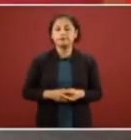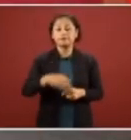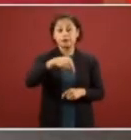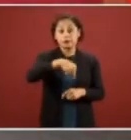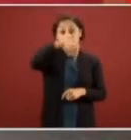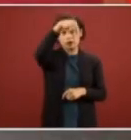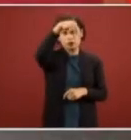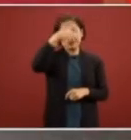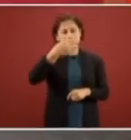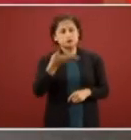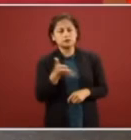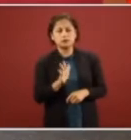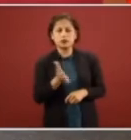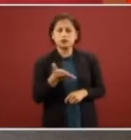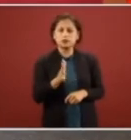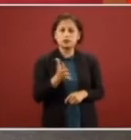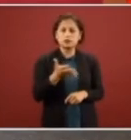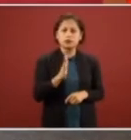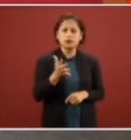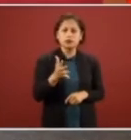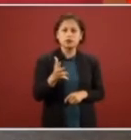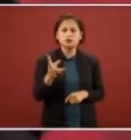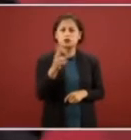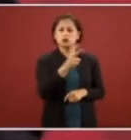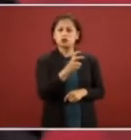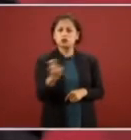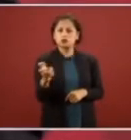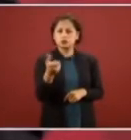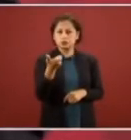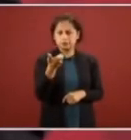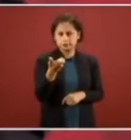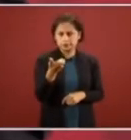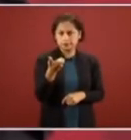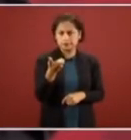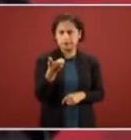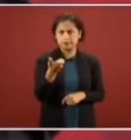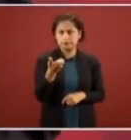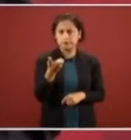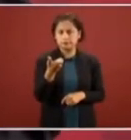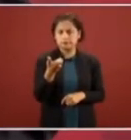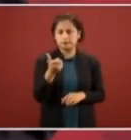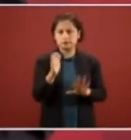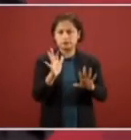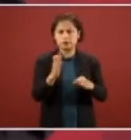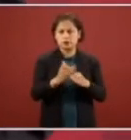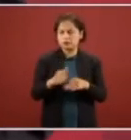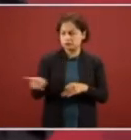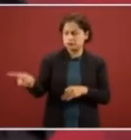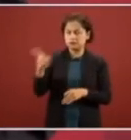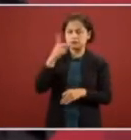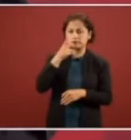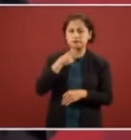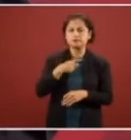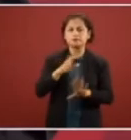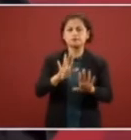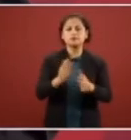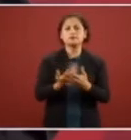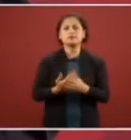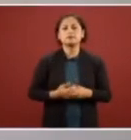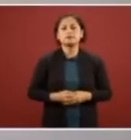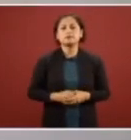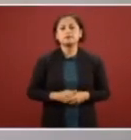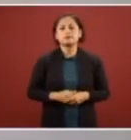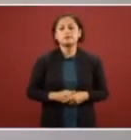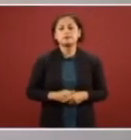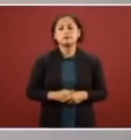salary in the north should be around 200 pesos and I will tell you how